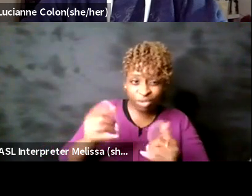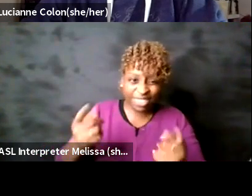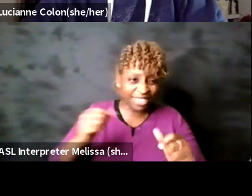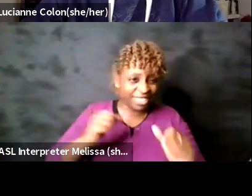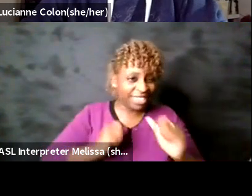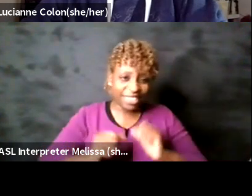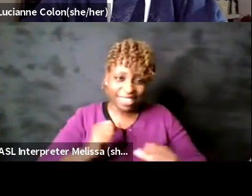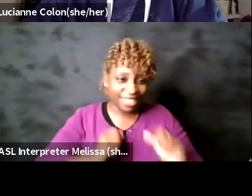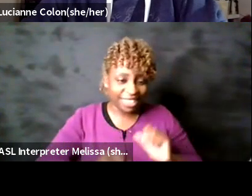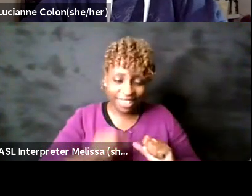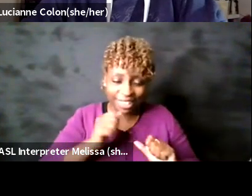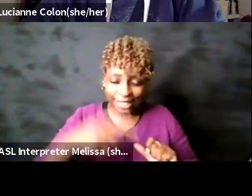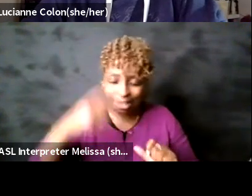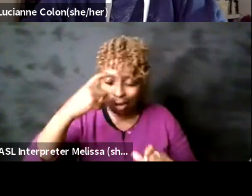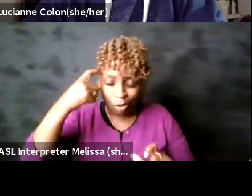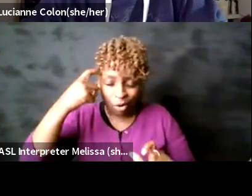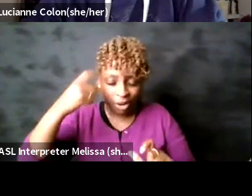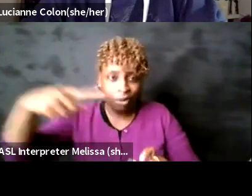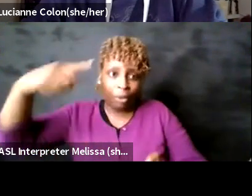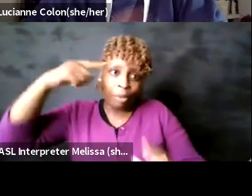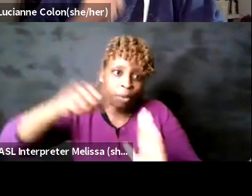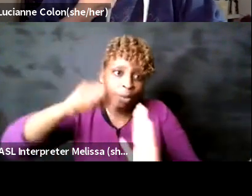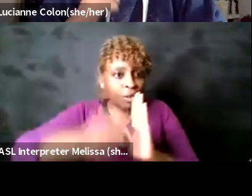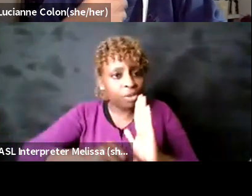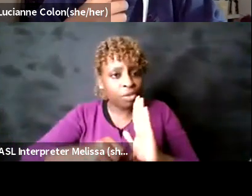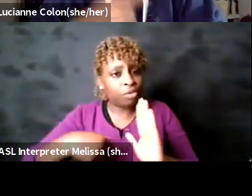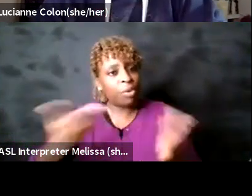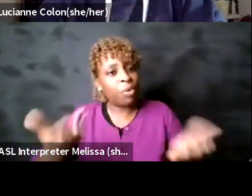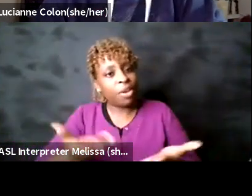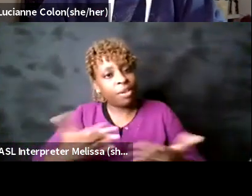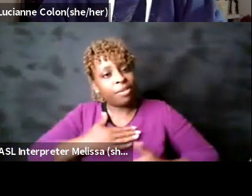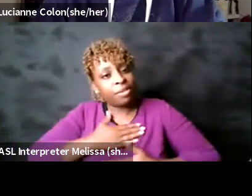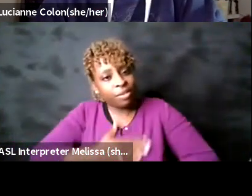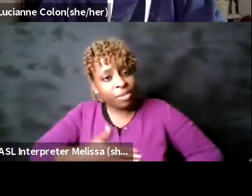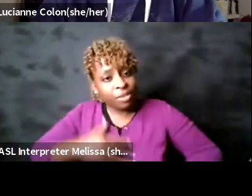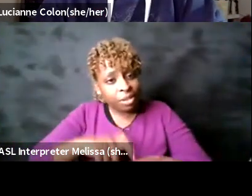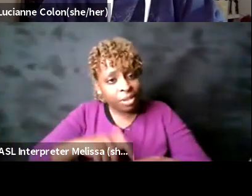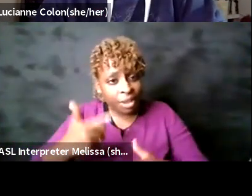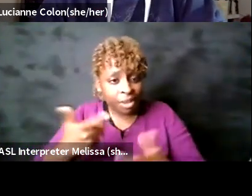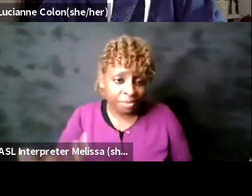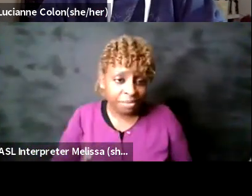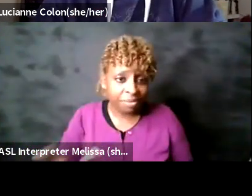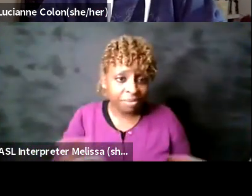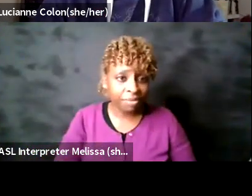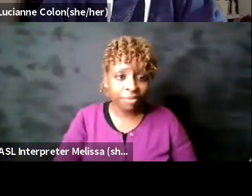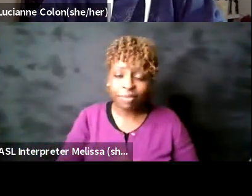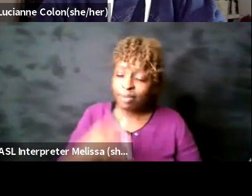here to have a good time that's beautiful thank you and kick us off amy